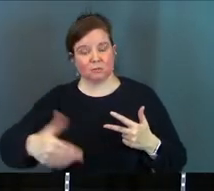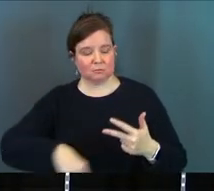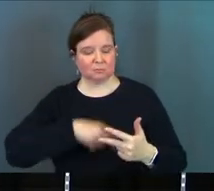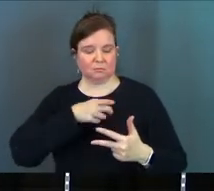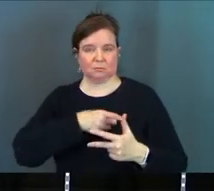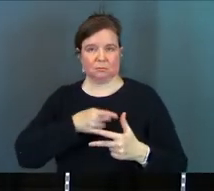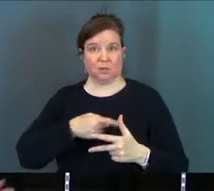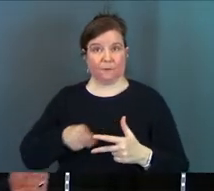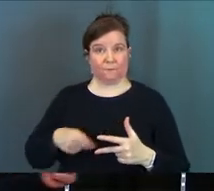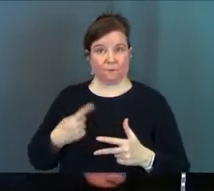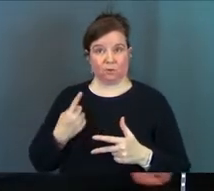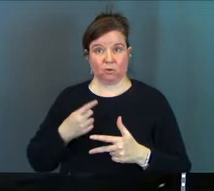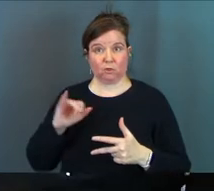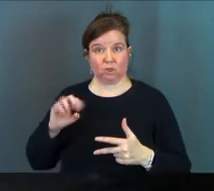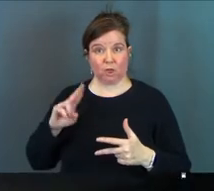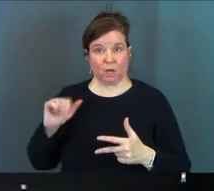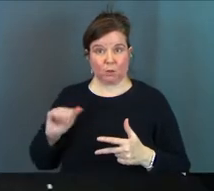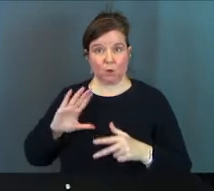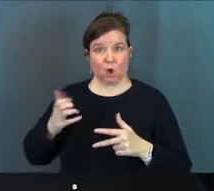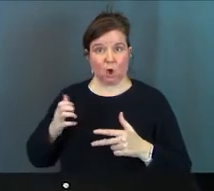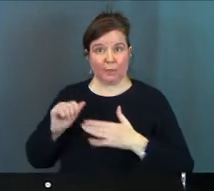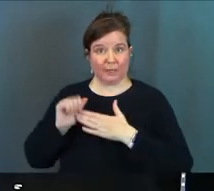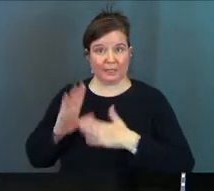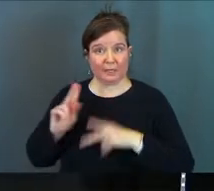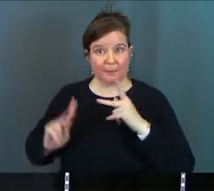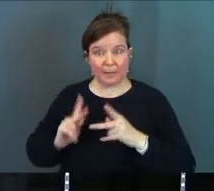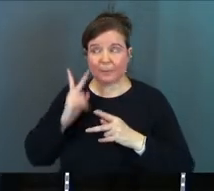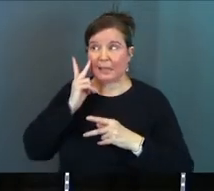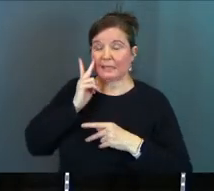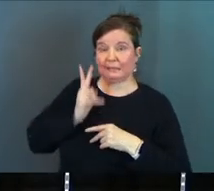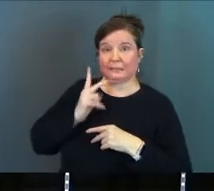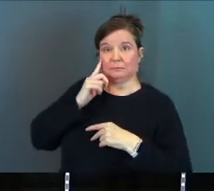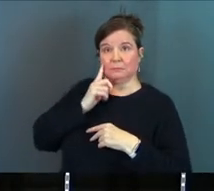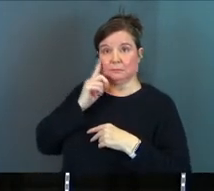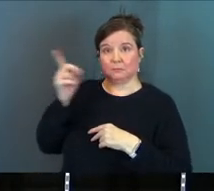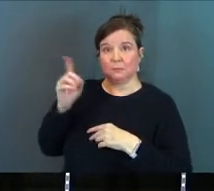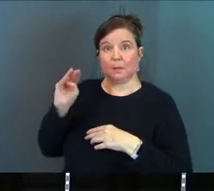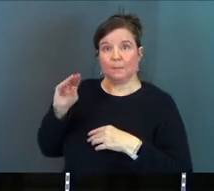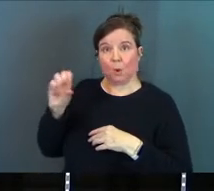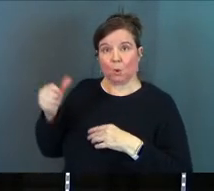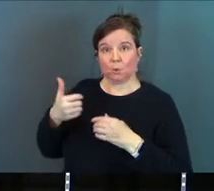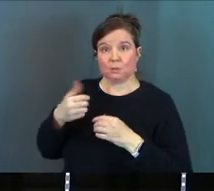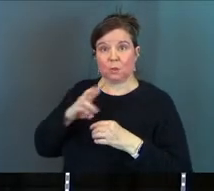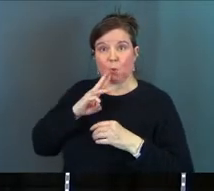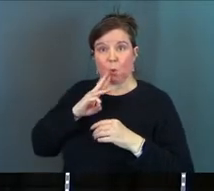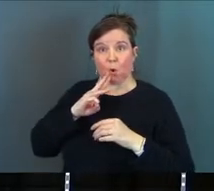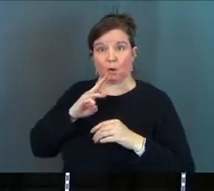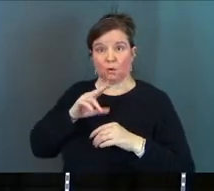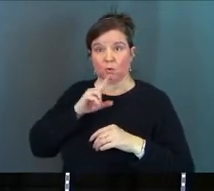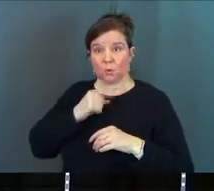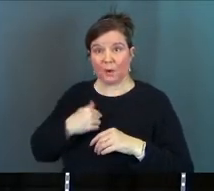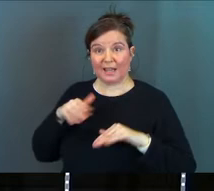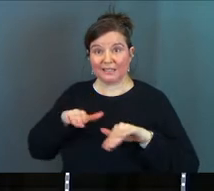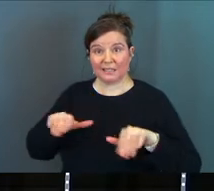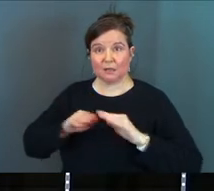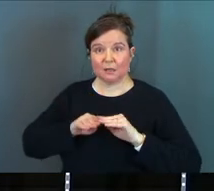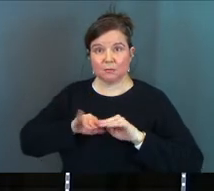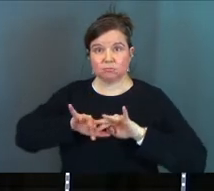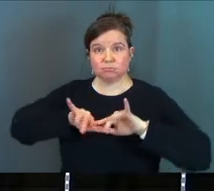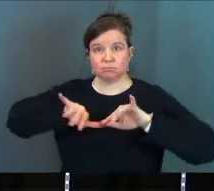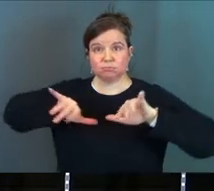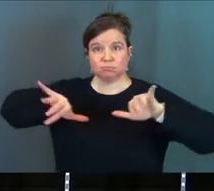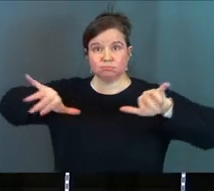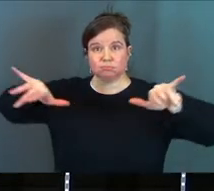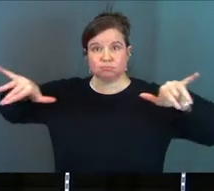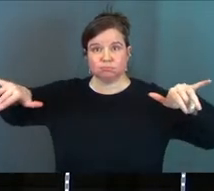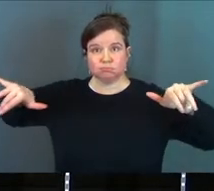Generation number one is Joshua and all those people. See, they had seen Moses part the Red Sea. And it